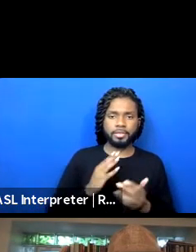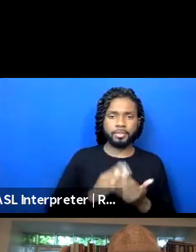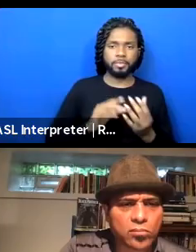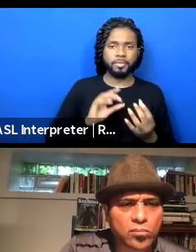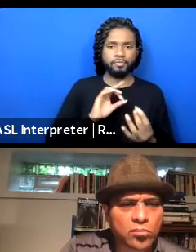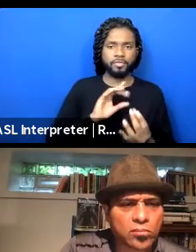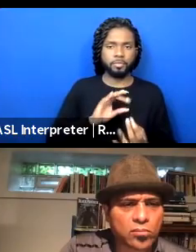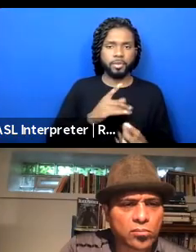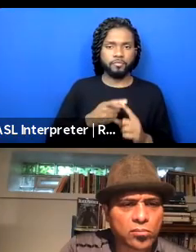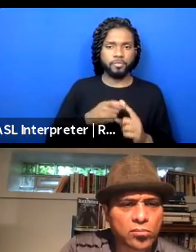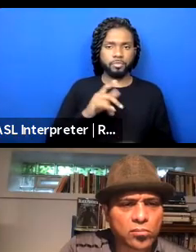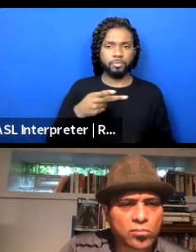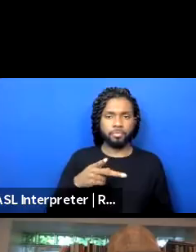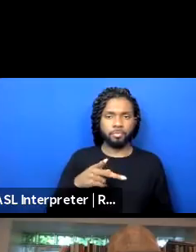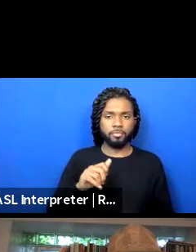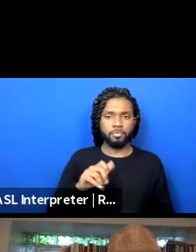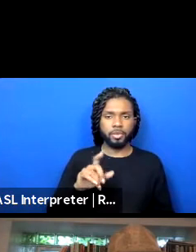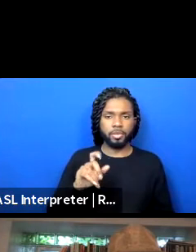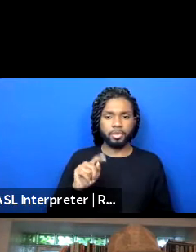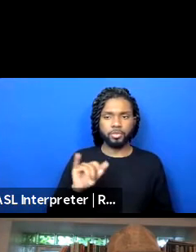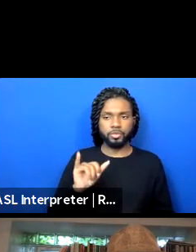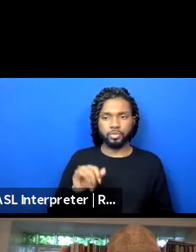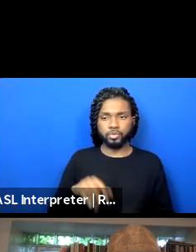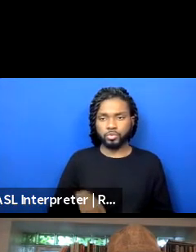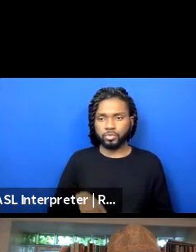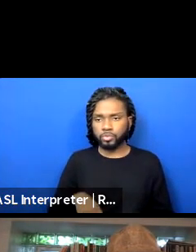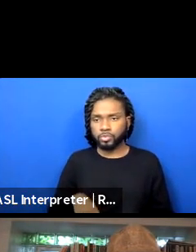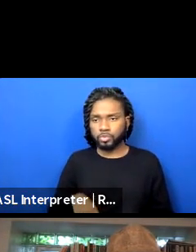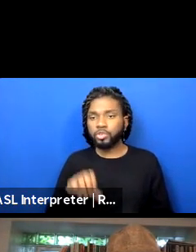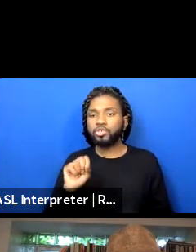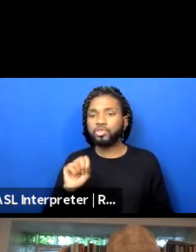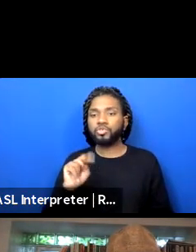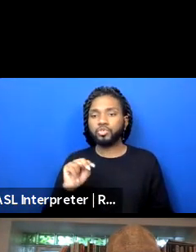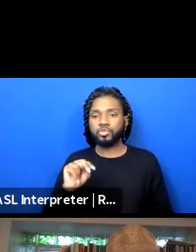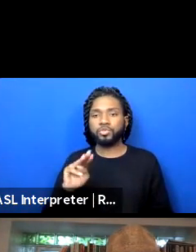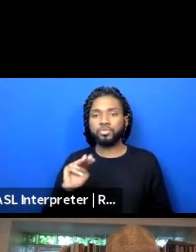Padlet too. Okay, great. Hi, Shay.